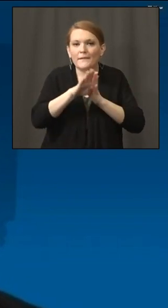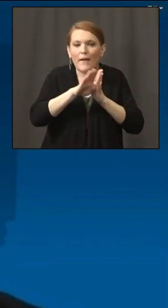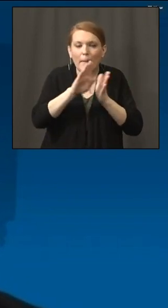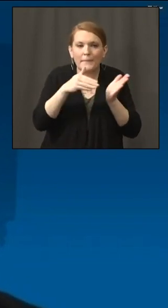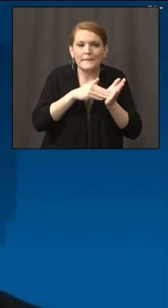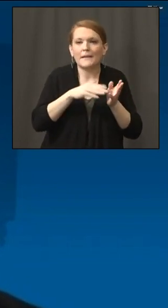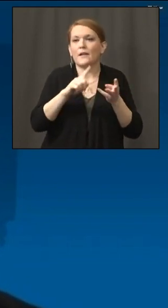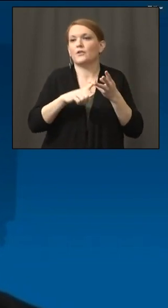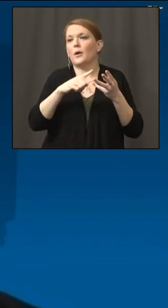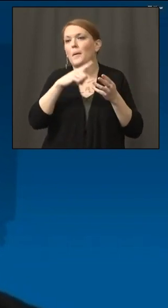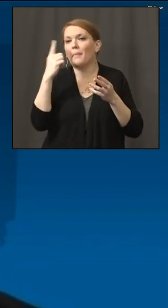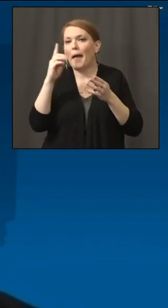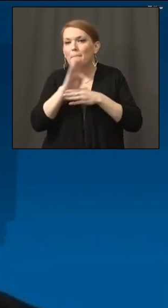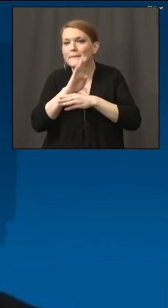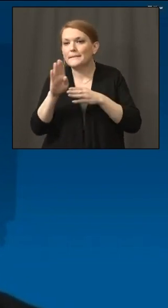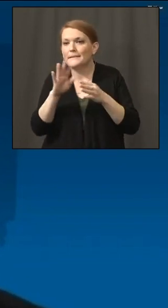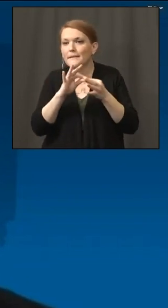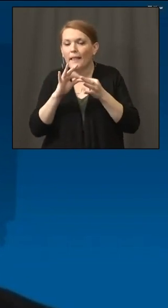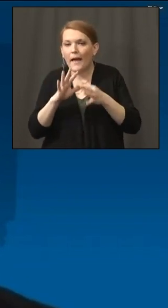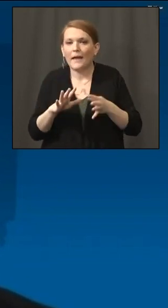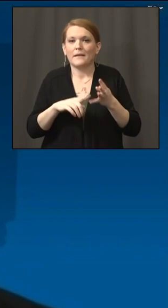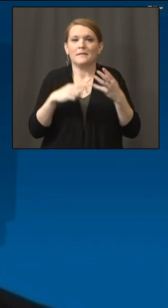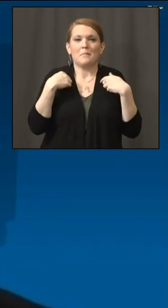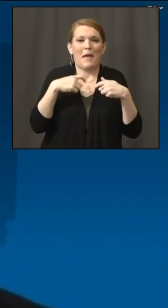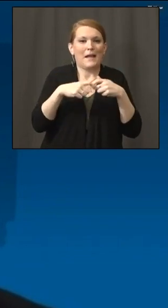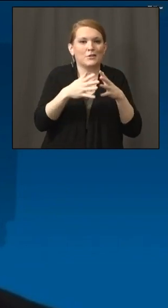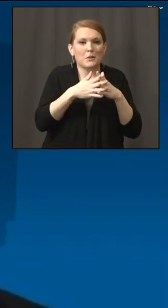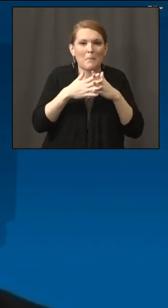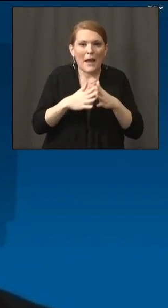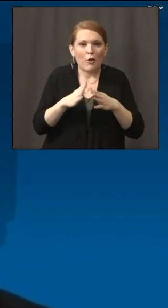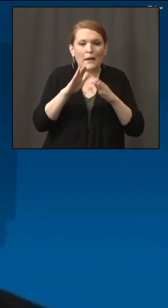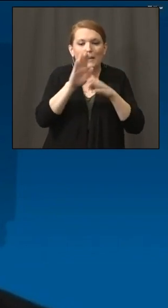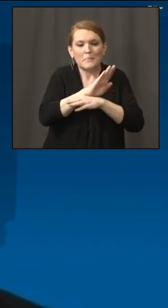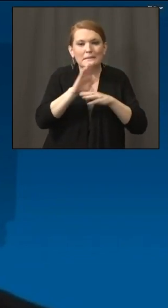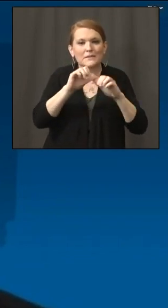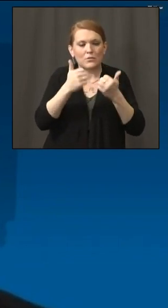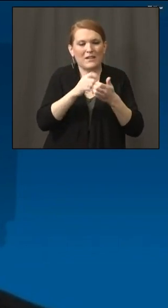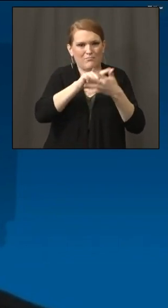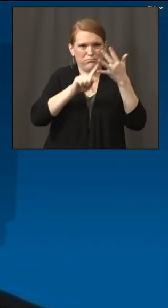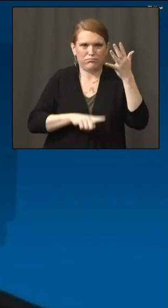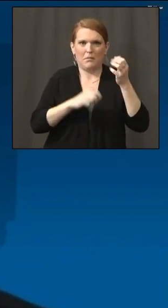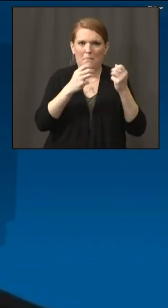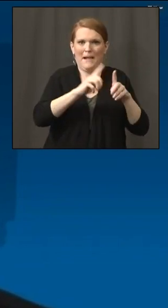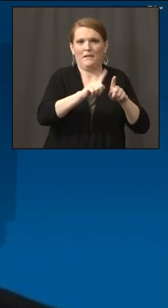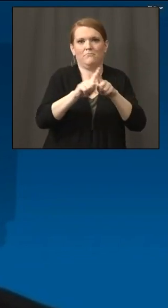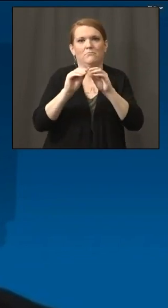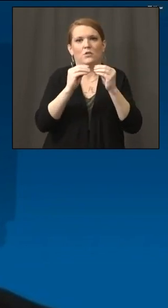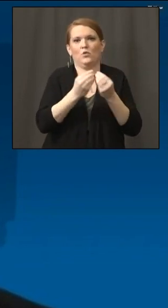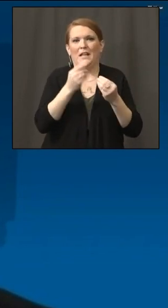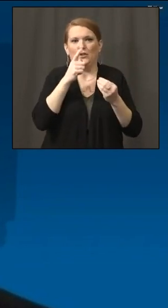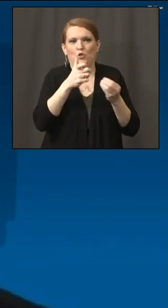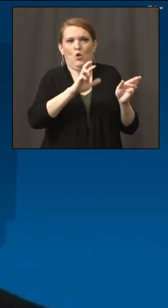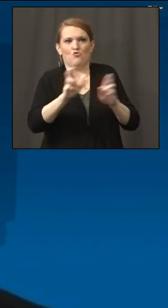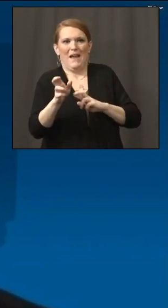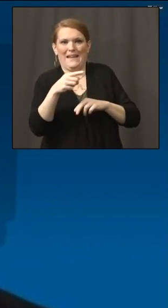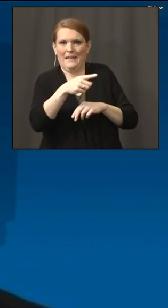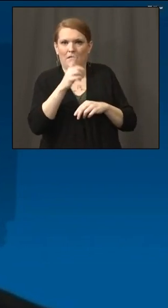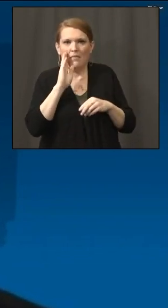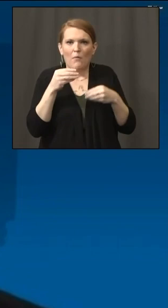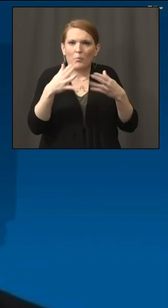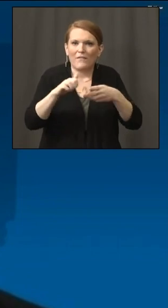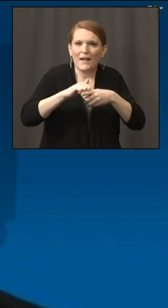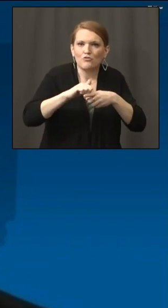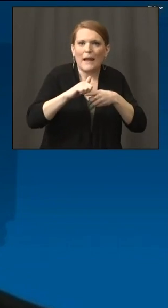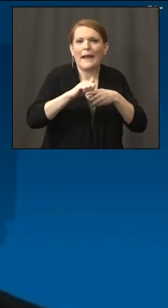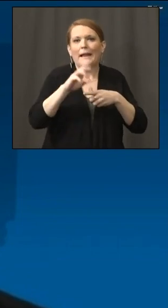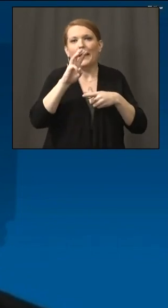the Spanish American Merchants Association, who are all on standby, ready to help you. We will be doing webinars over